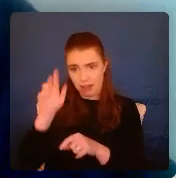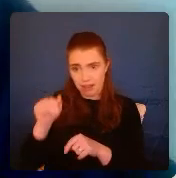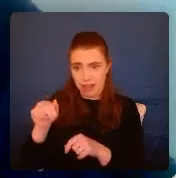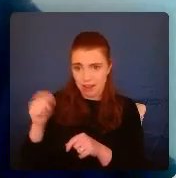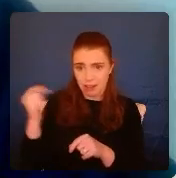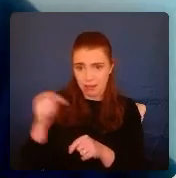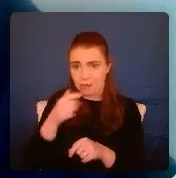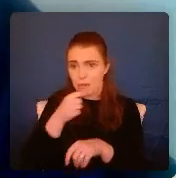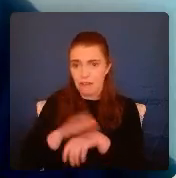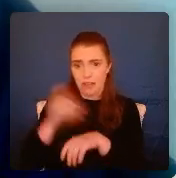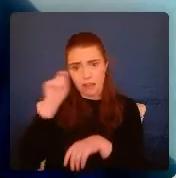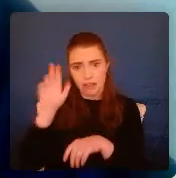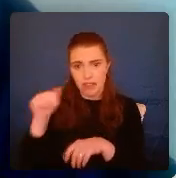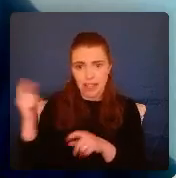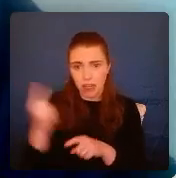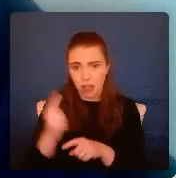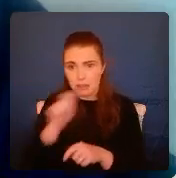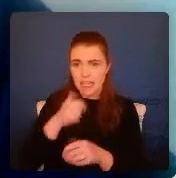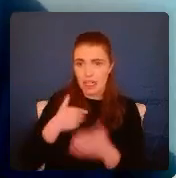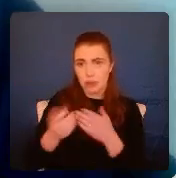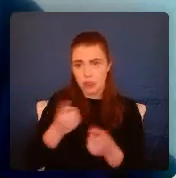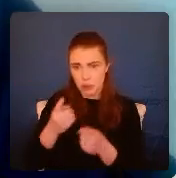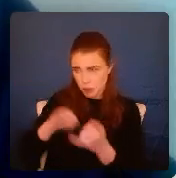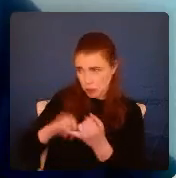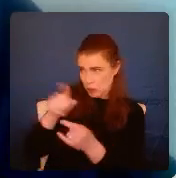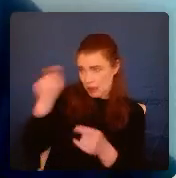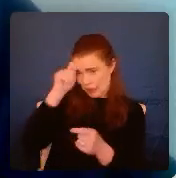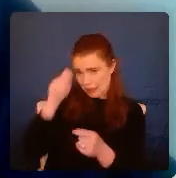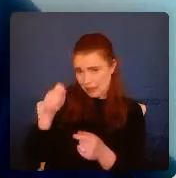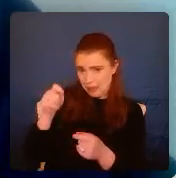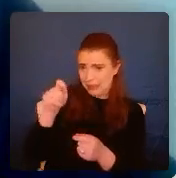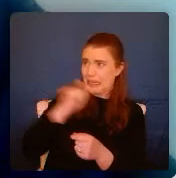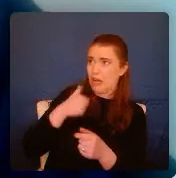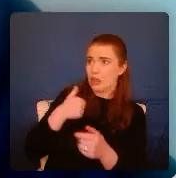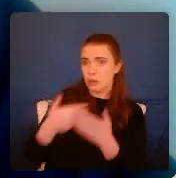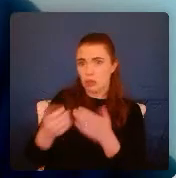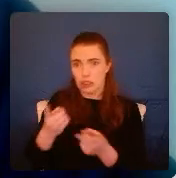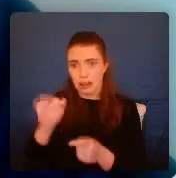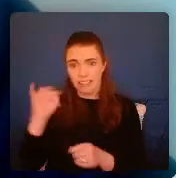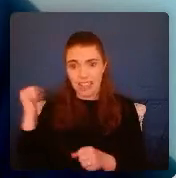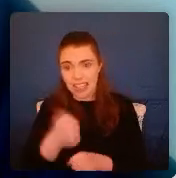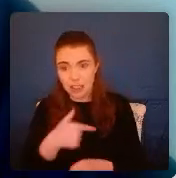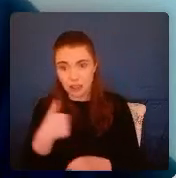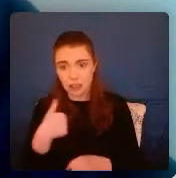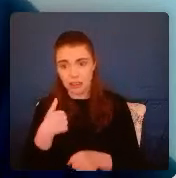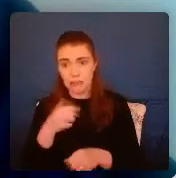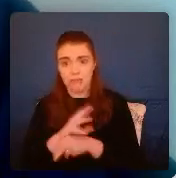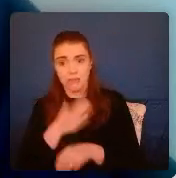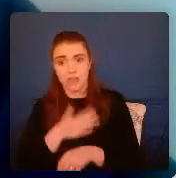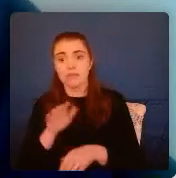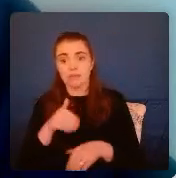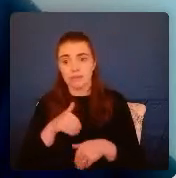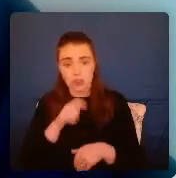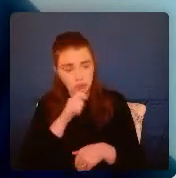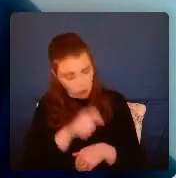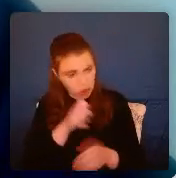We didn't know them and they meant nothing to us. Who the hell they think they were telling us what to do? If they hit us, she just stood by and let them and told us we